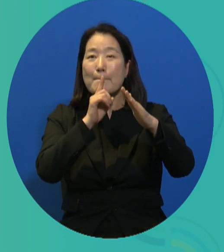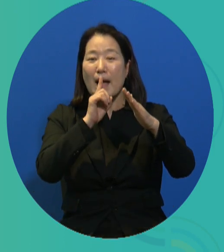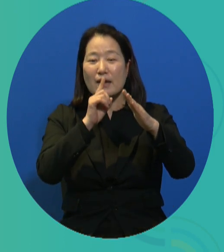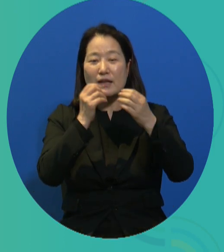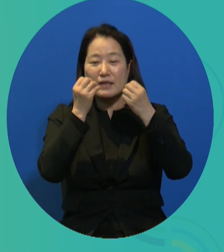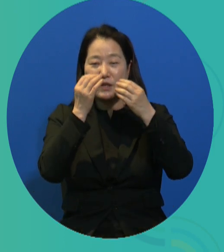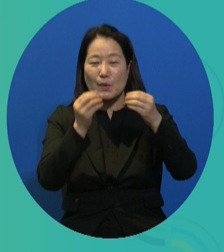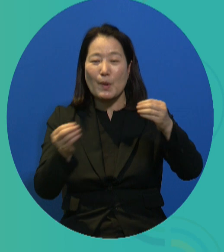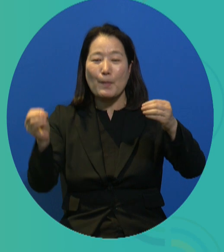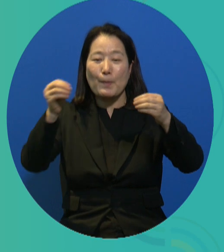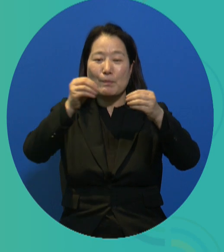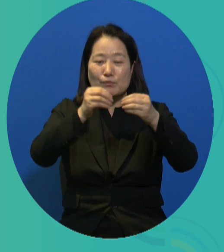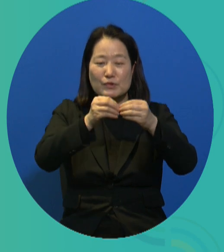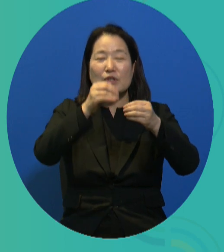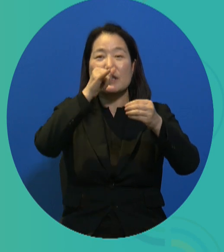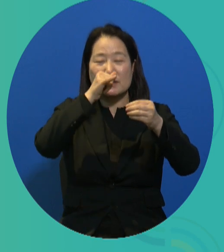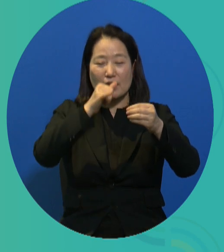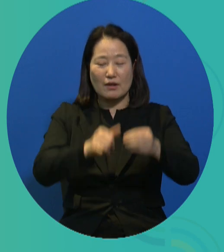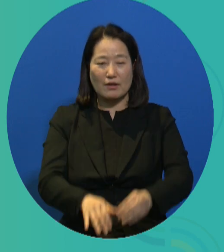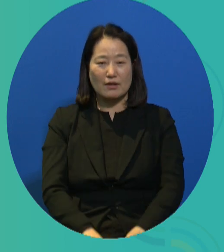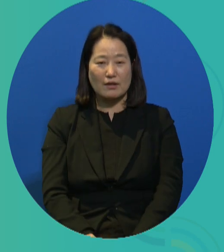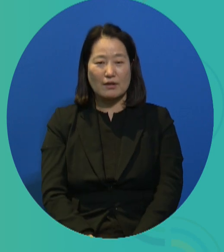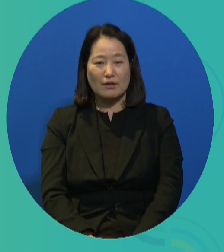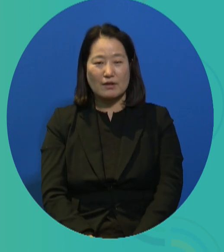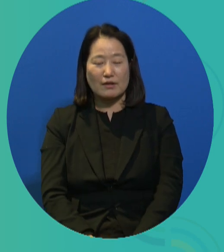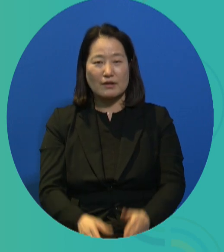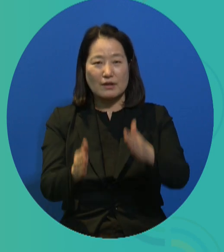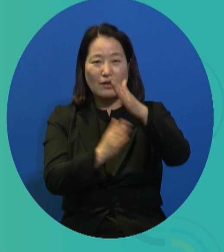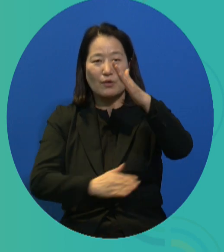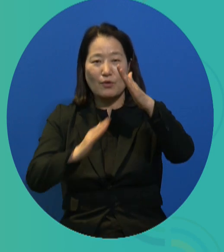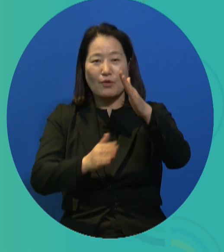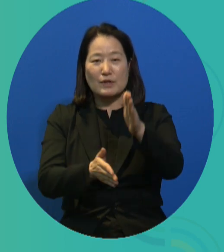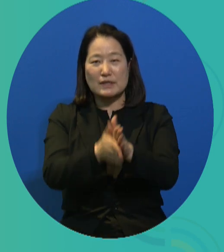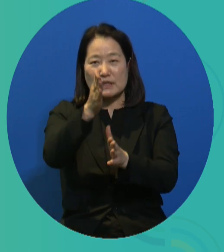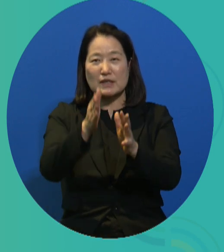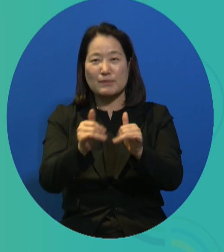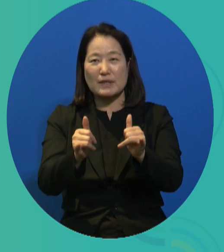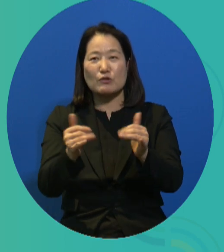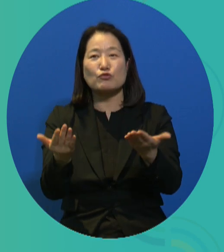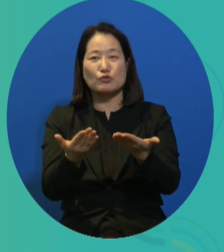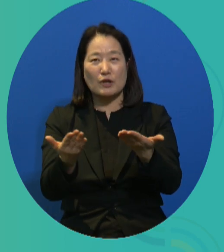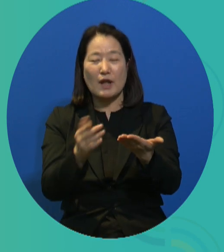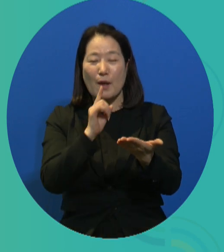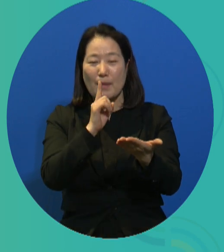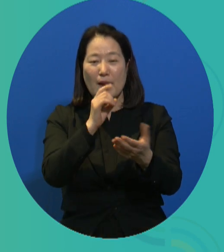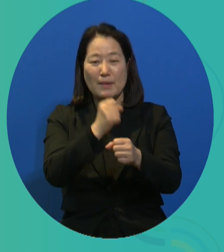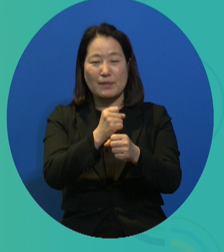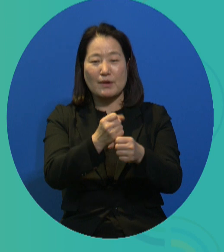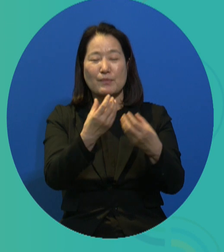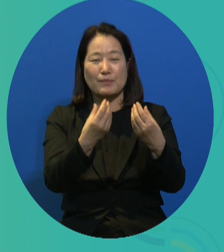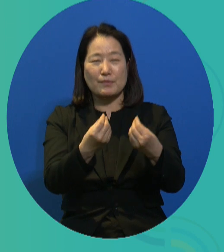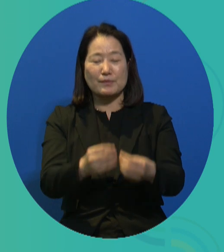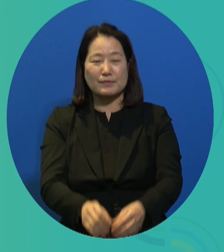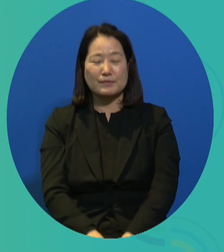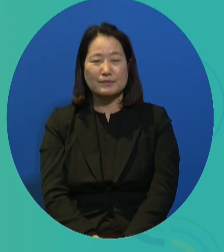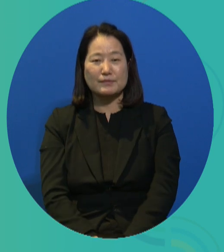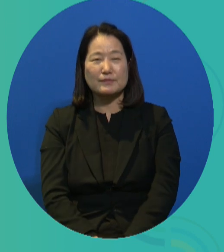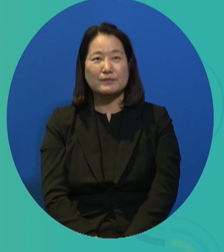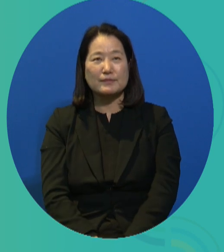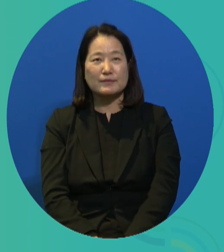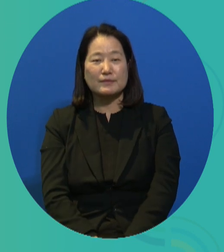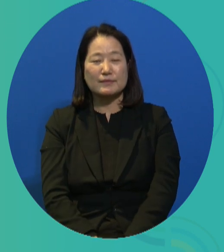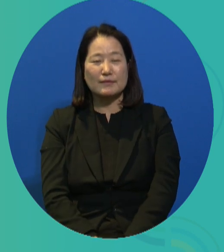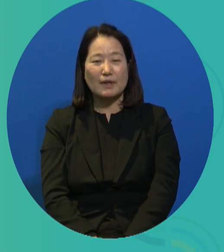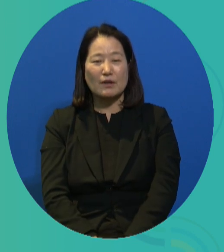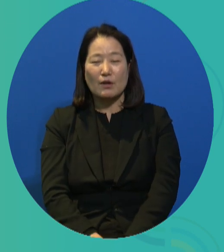So Beck's concept was citizen work, but I included the word public in this definition to say public citizen